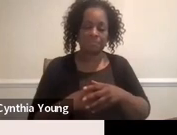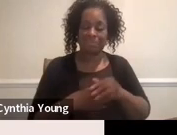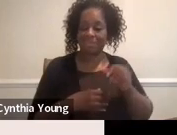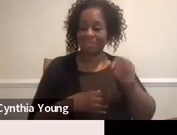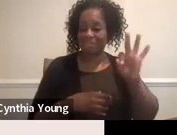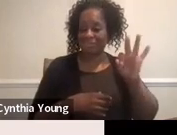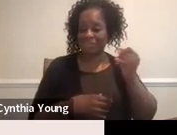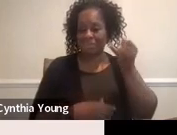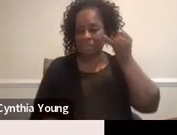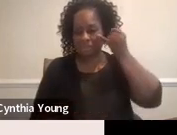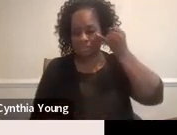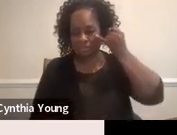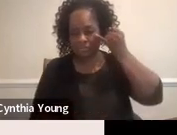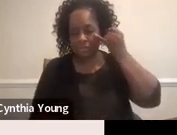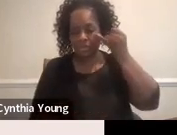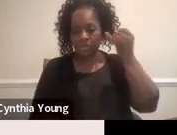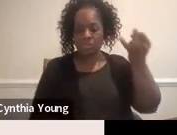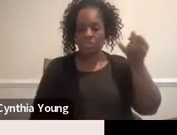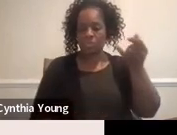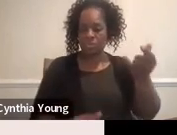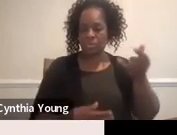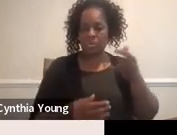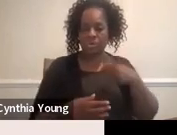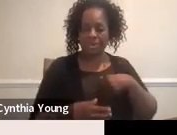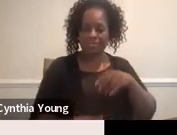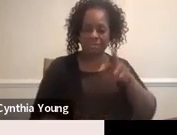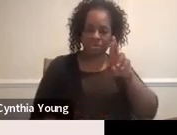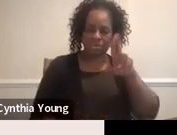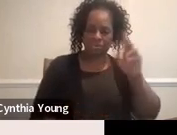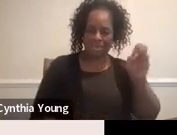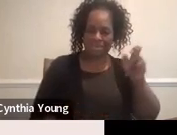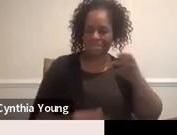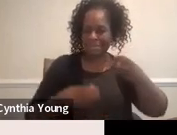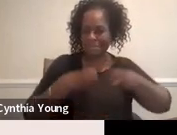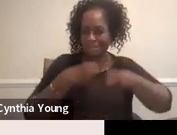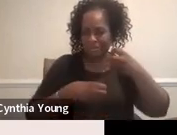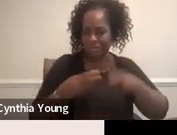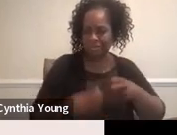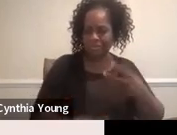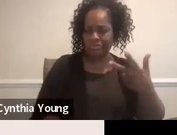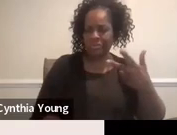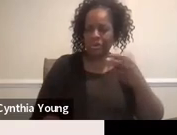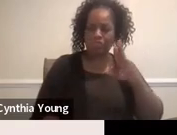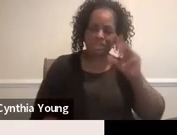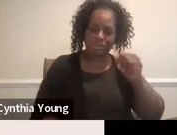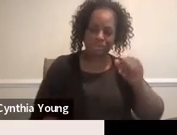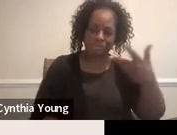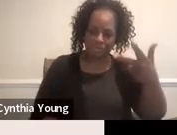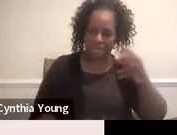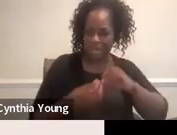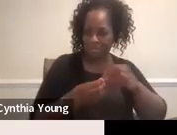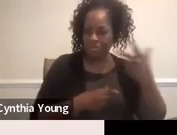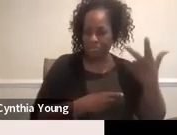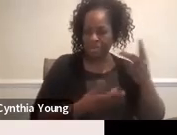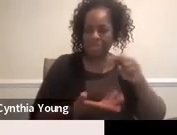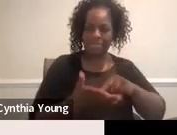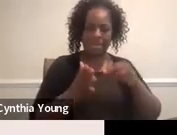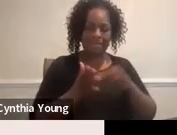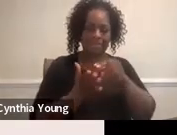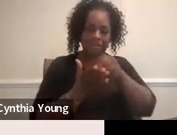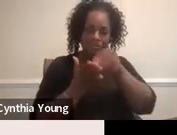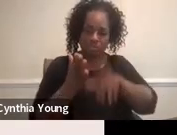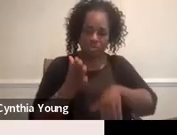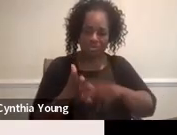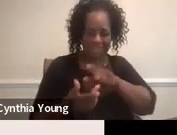you come up with a risk ratio of three, that means that students of